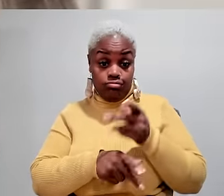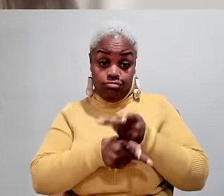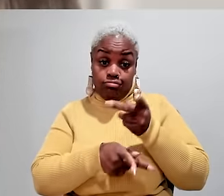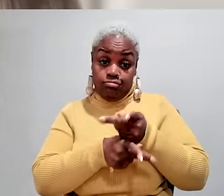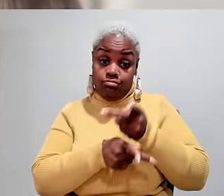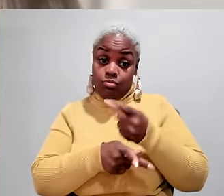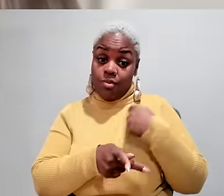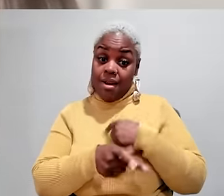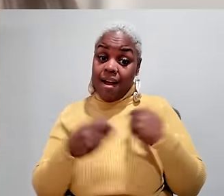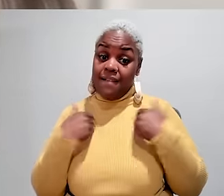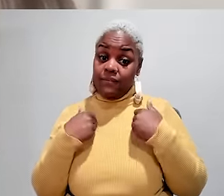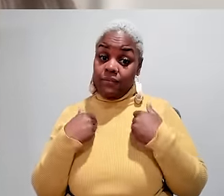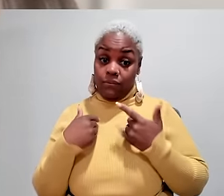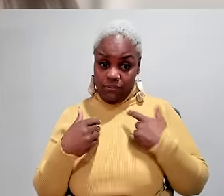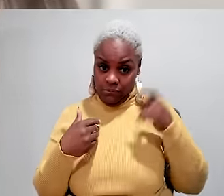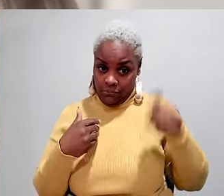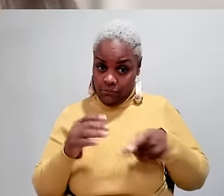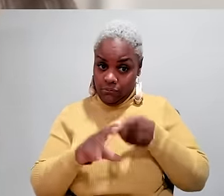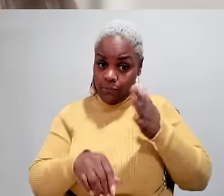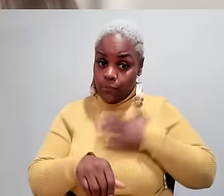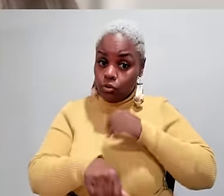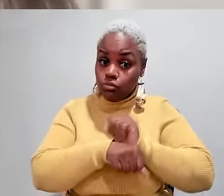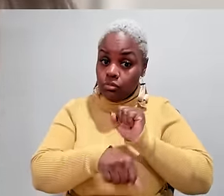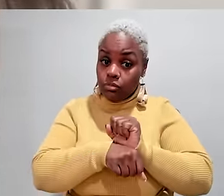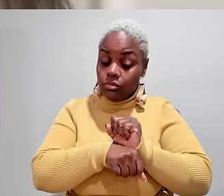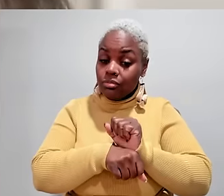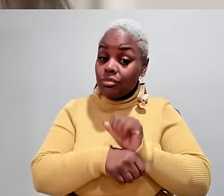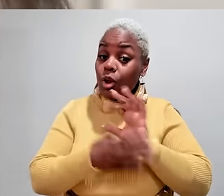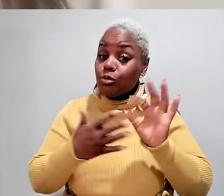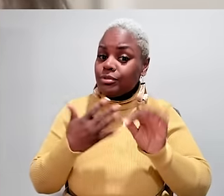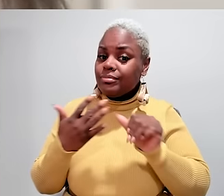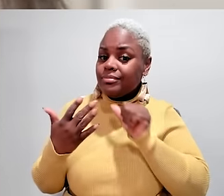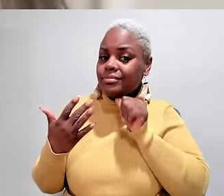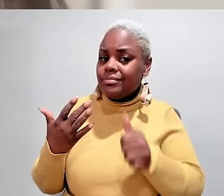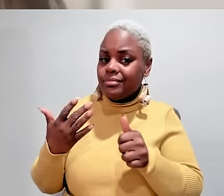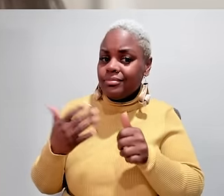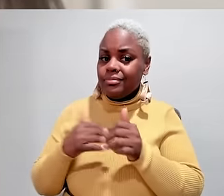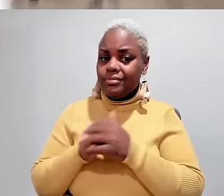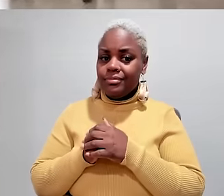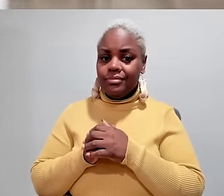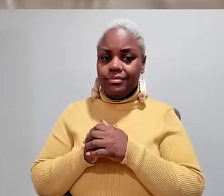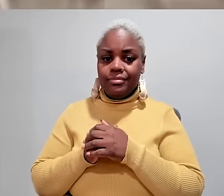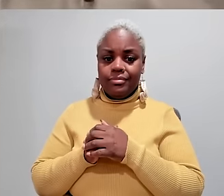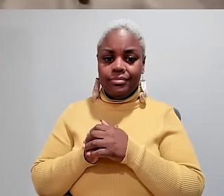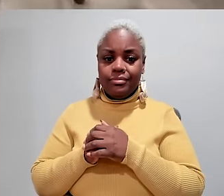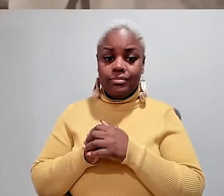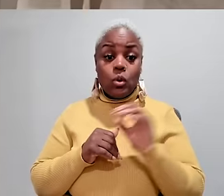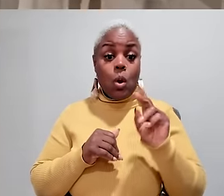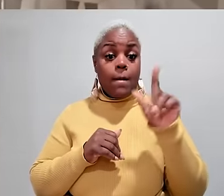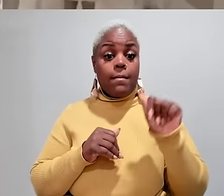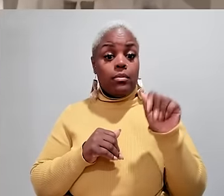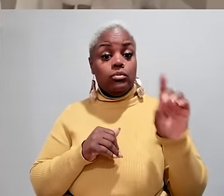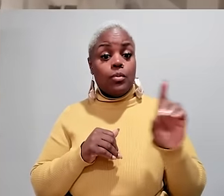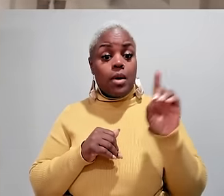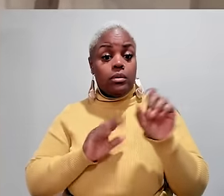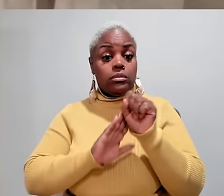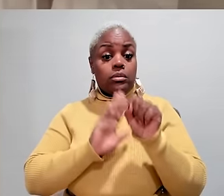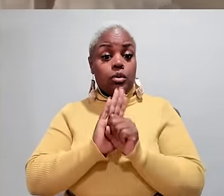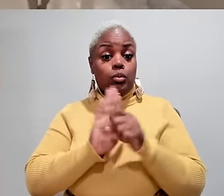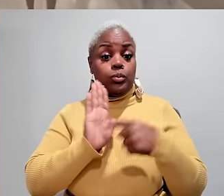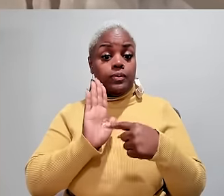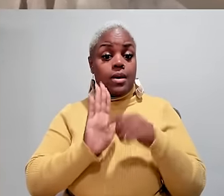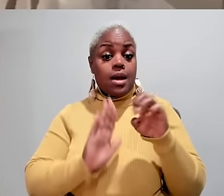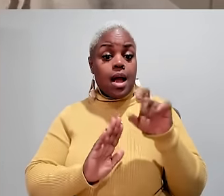caregiving hold that we have, to have me quit my job, that was not our option. LISA Oklahoma Democratic